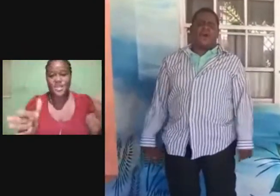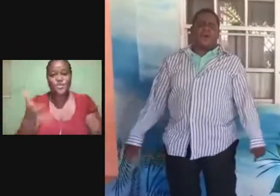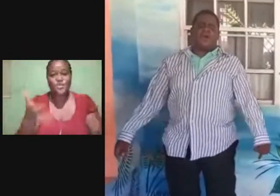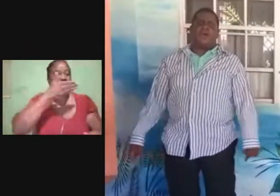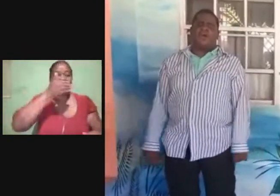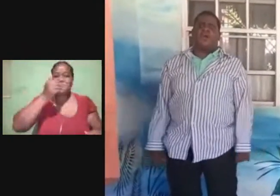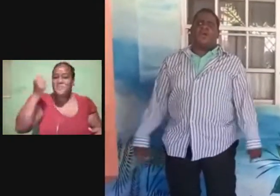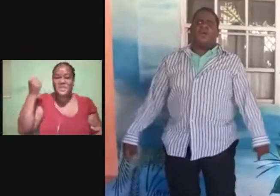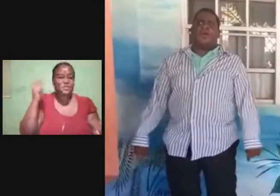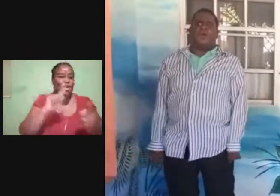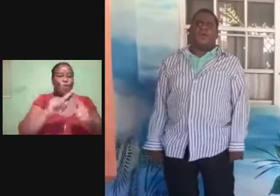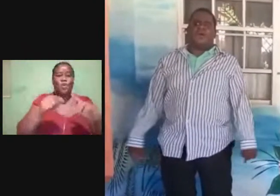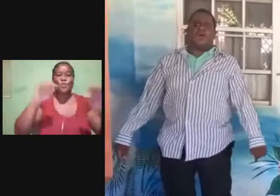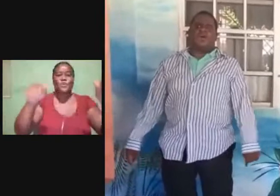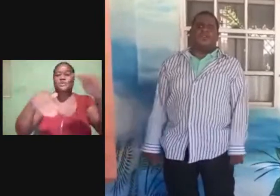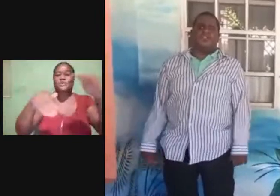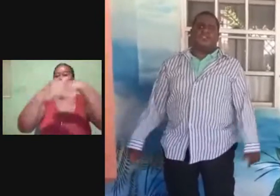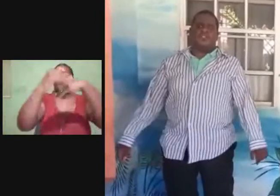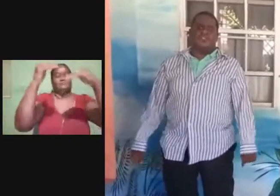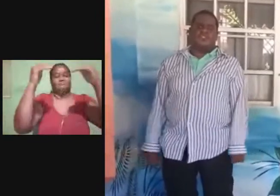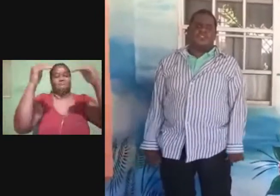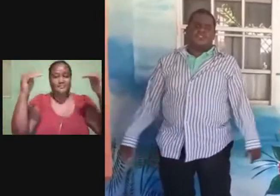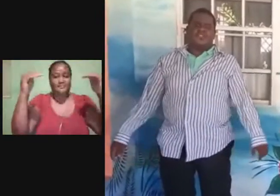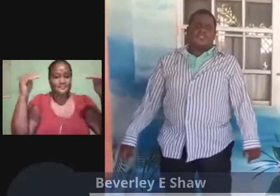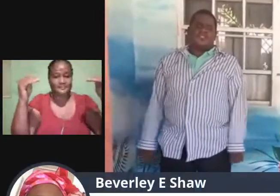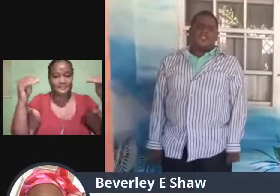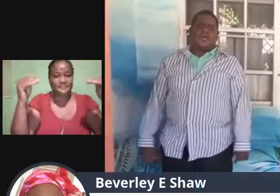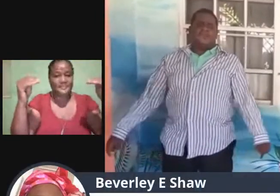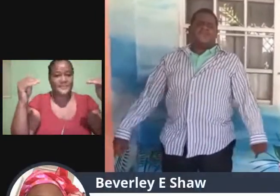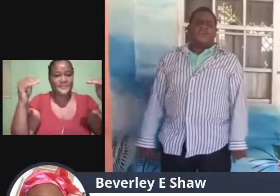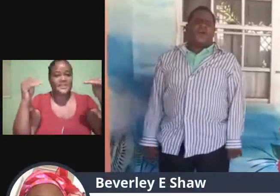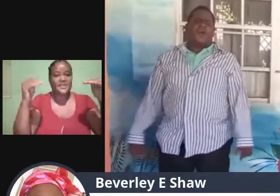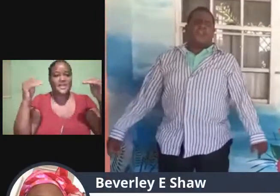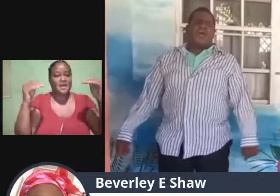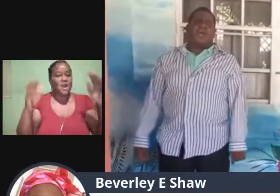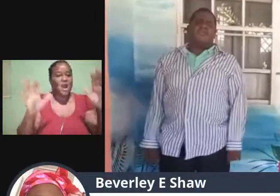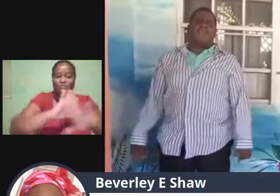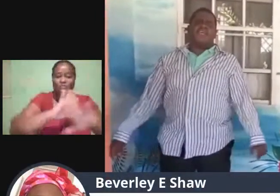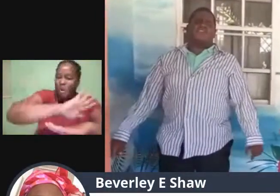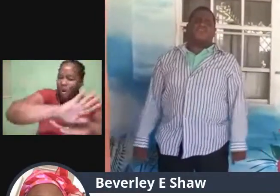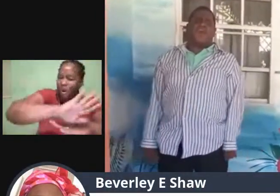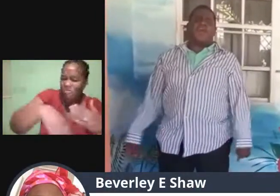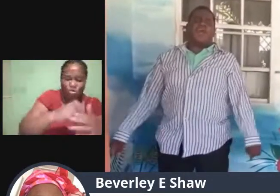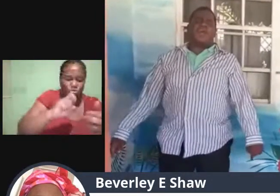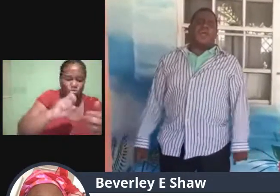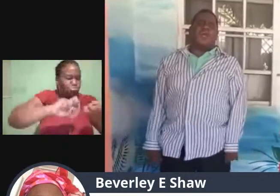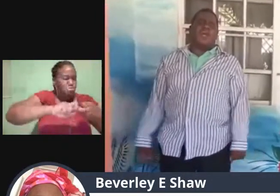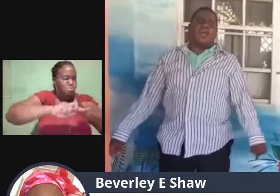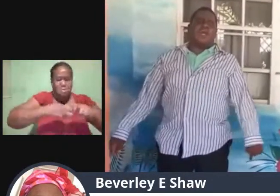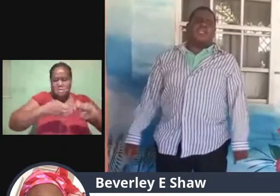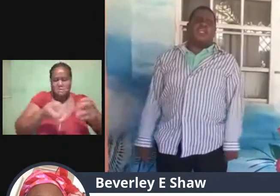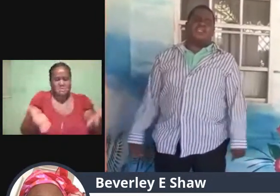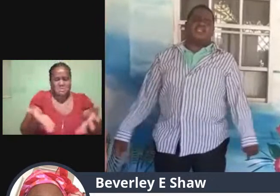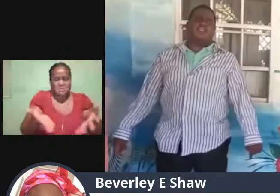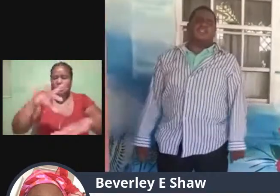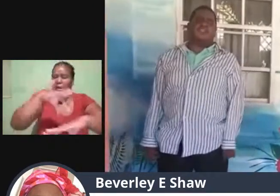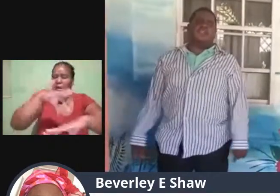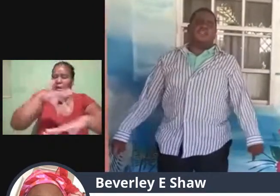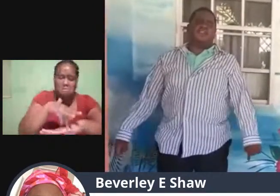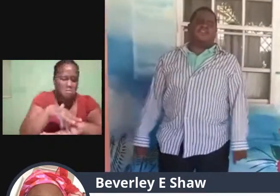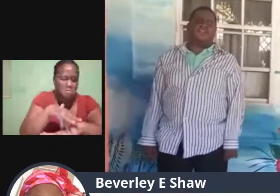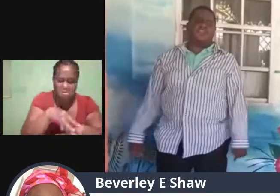after all. After all of these trials,